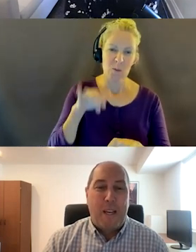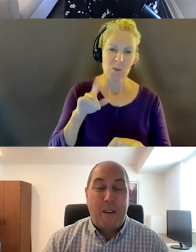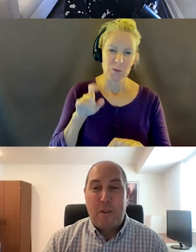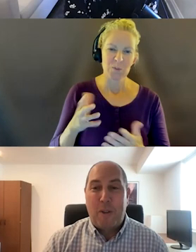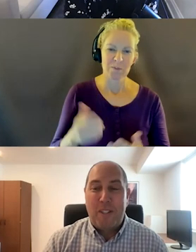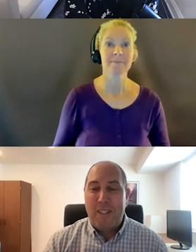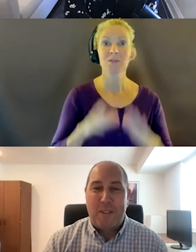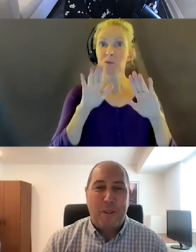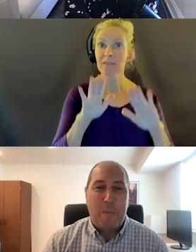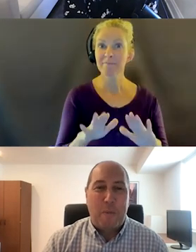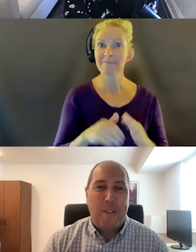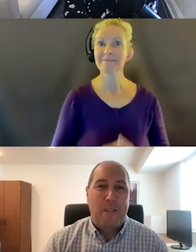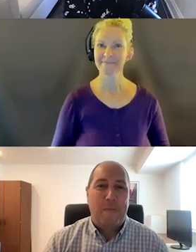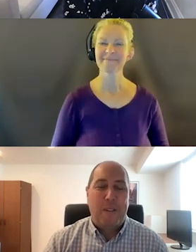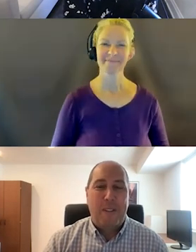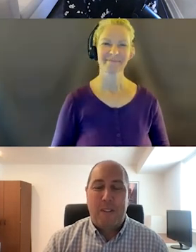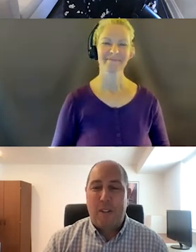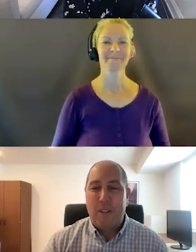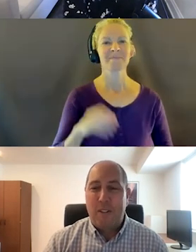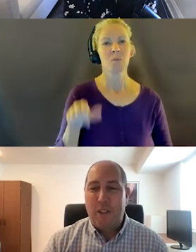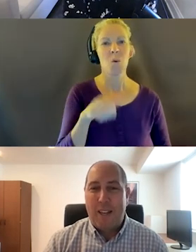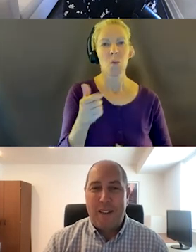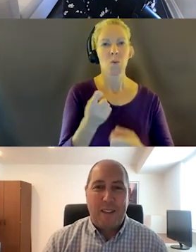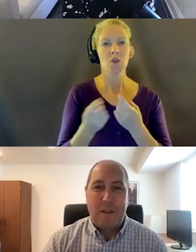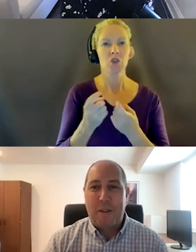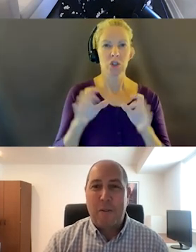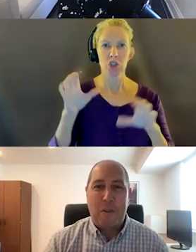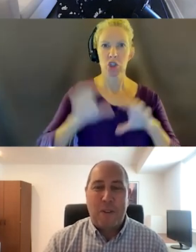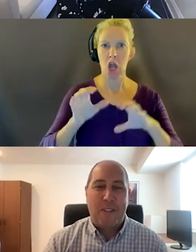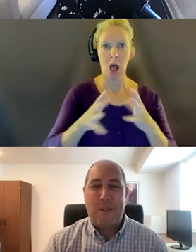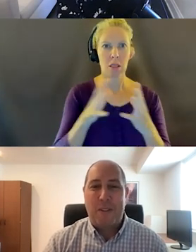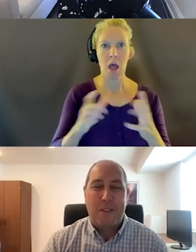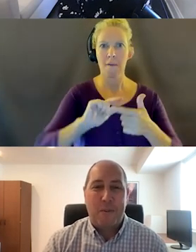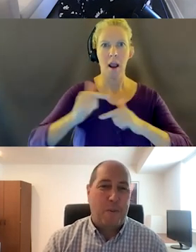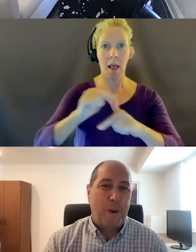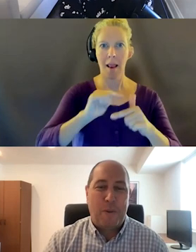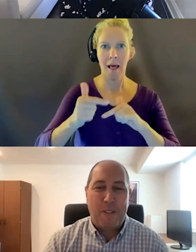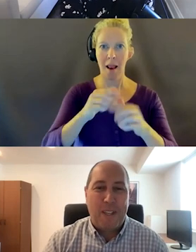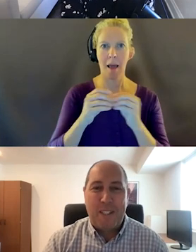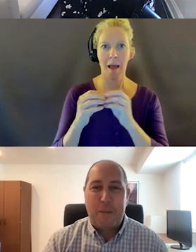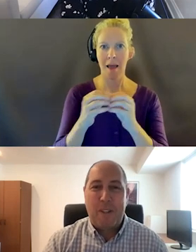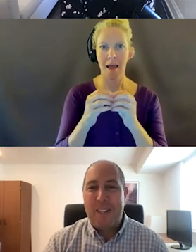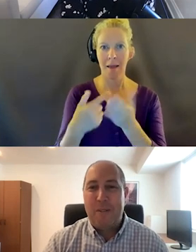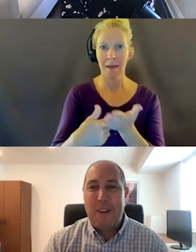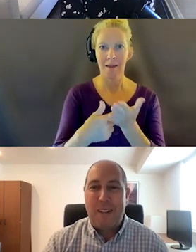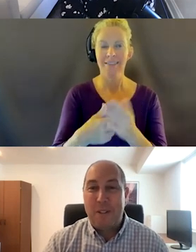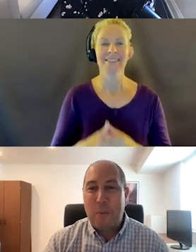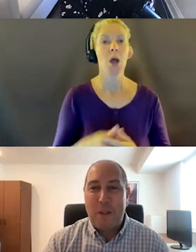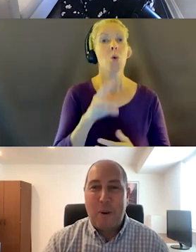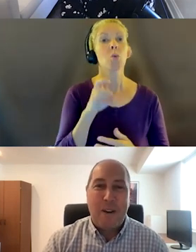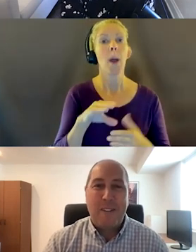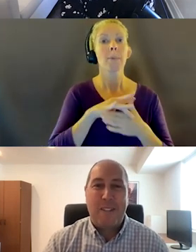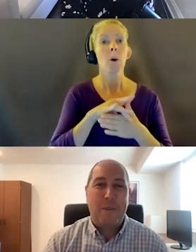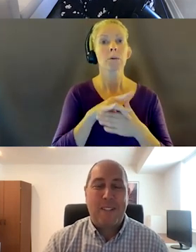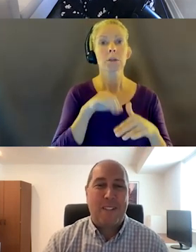Another question. This really prompted some discussion in chat. I think the conclusion was that the web content accessibility guidelines